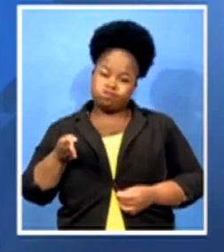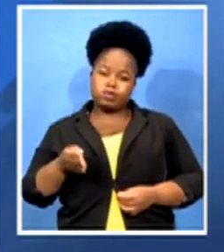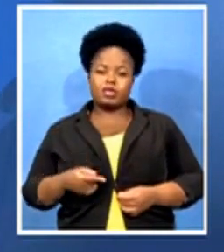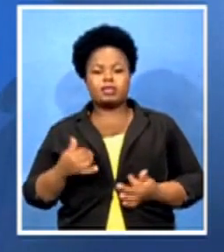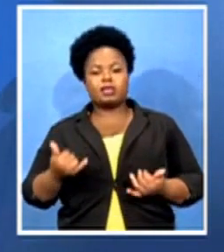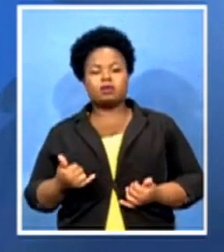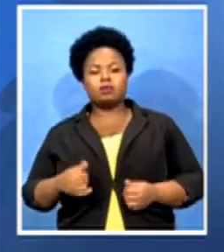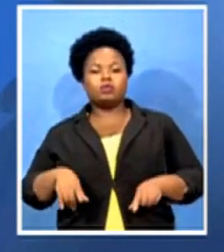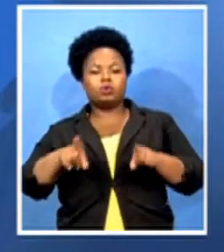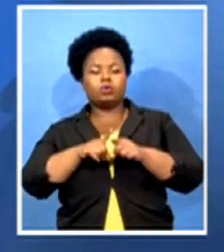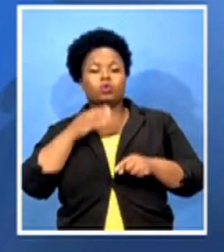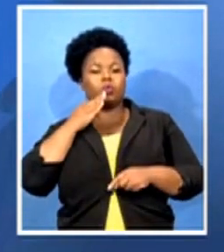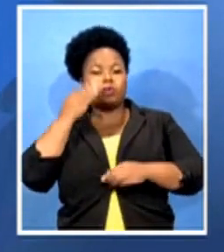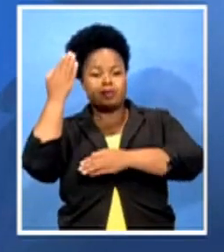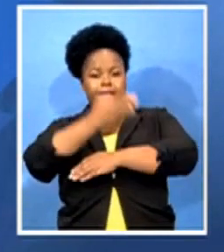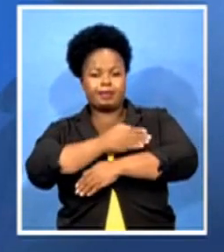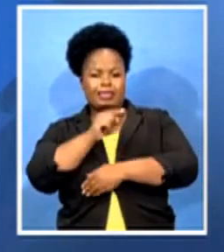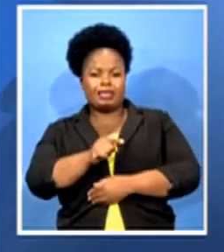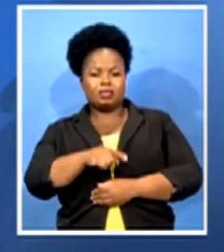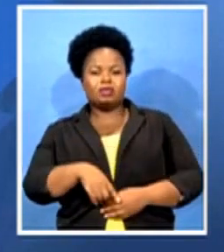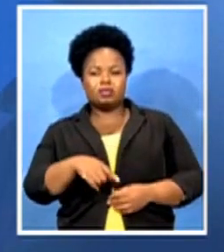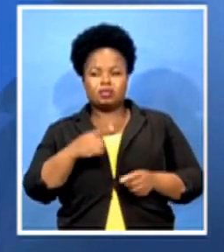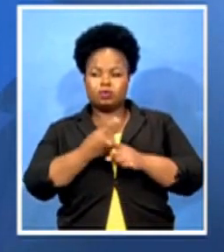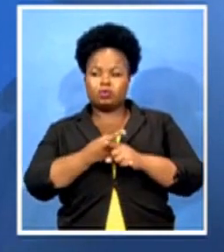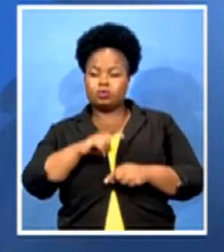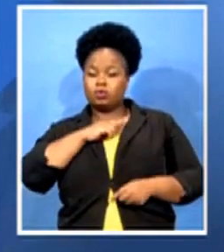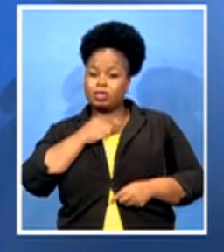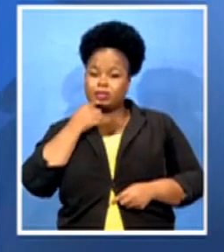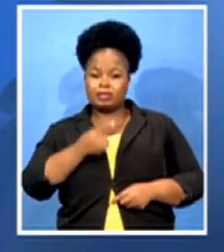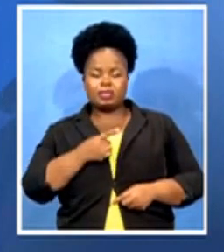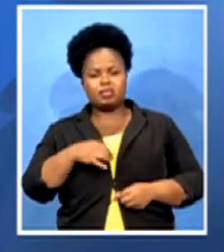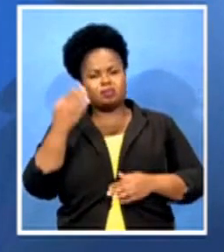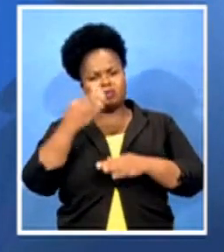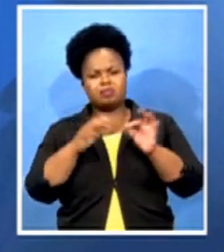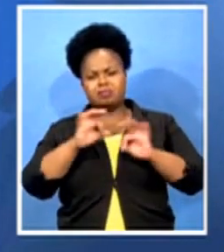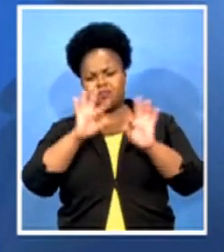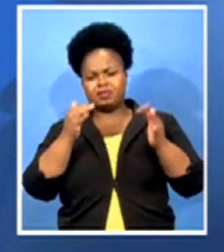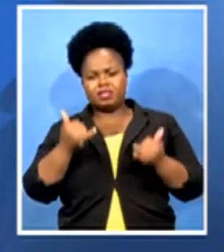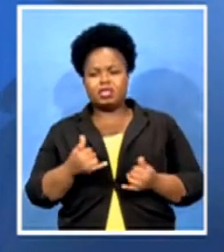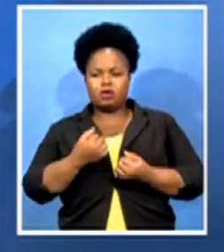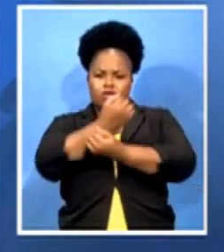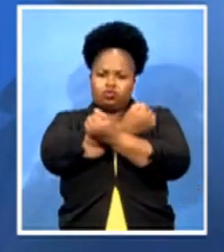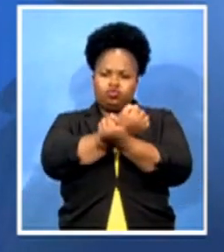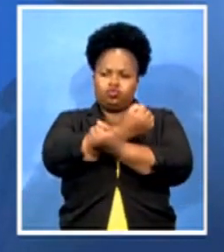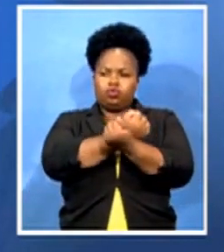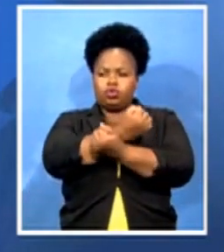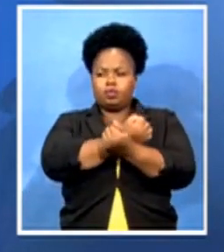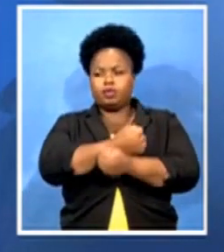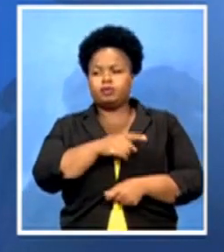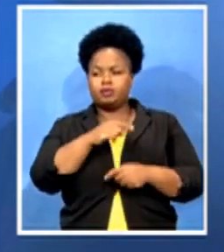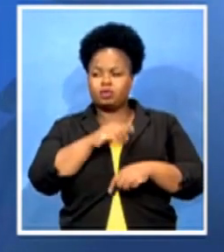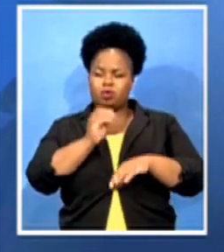reassured that all private vehicles have been cleared. We are left with trucks and the problem now is no longer with us.